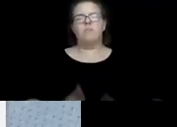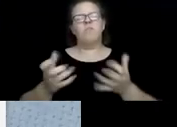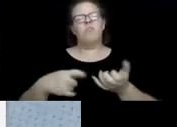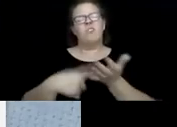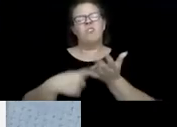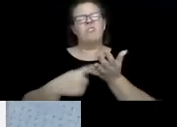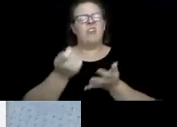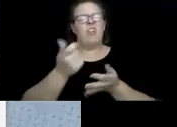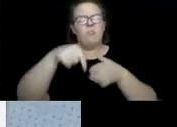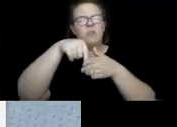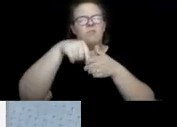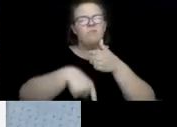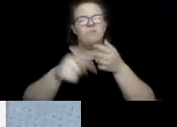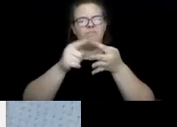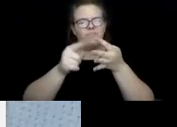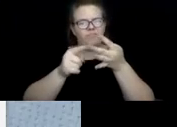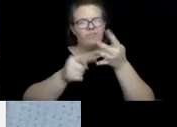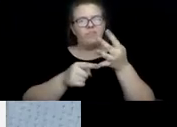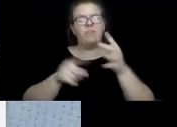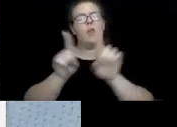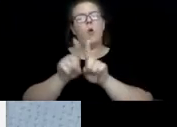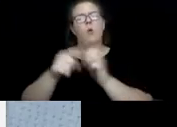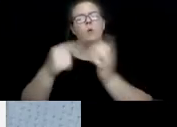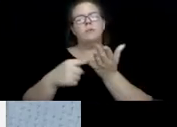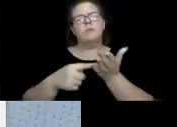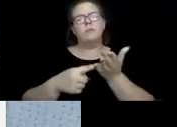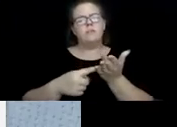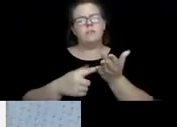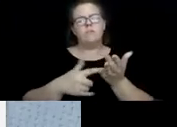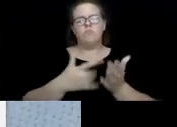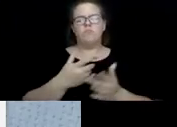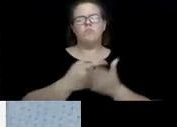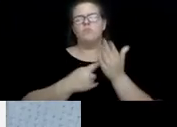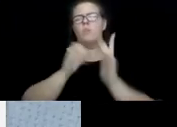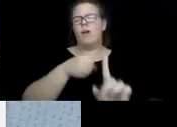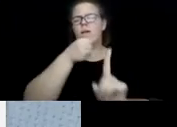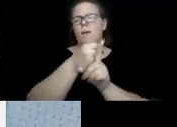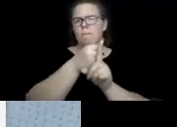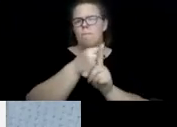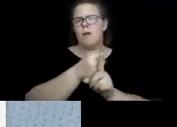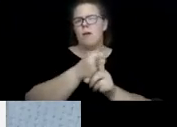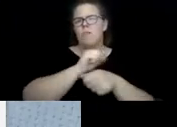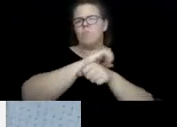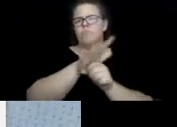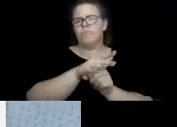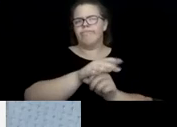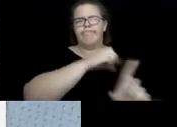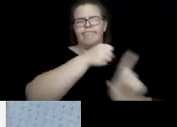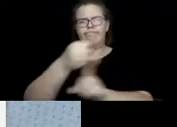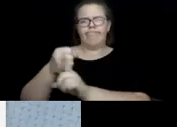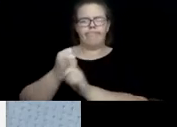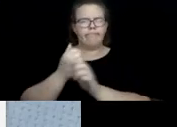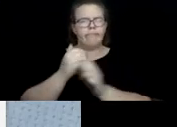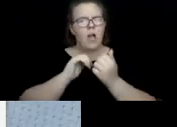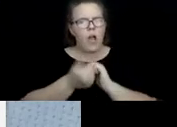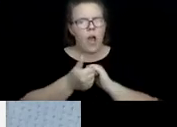each one of those and also talk about what impact the pandemic has had on providing these